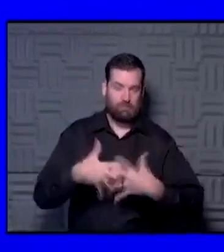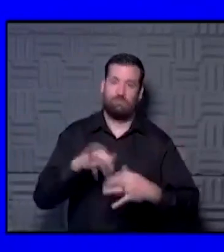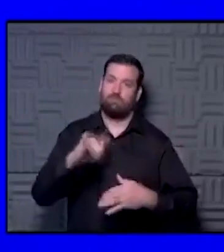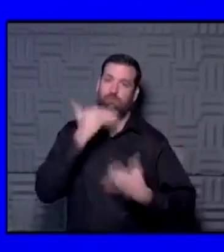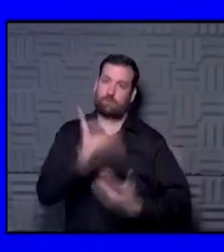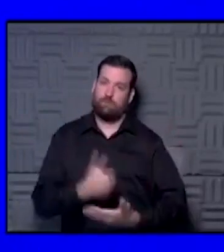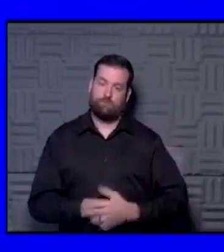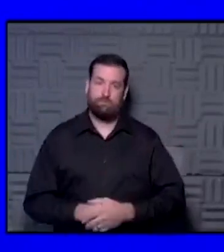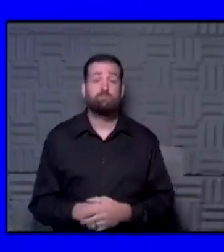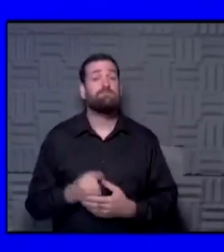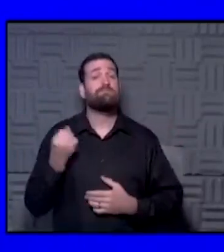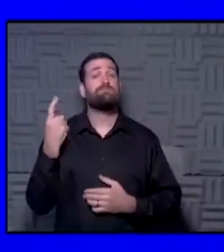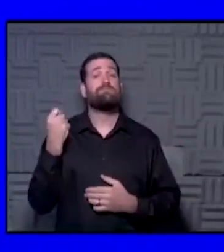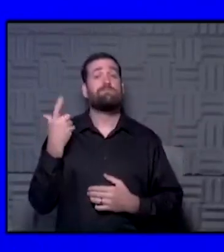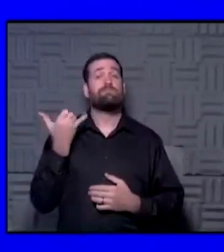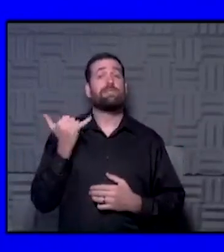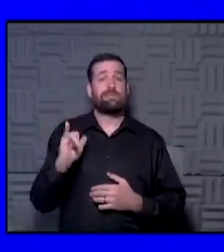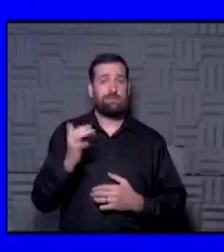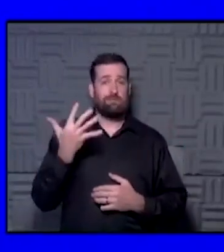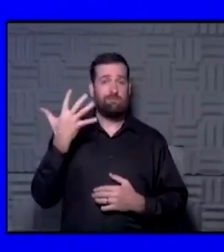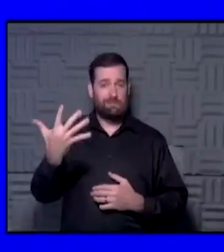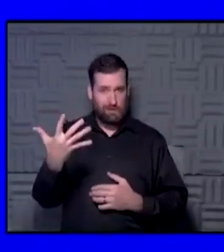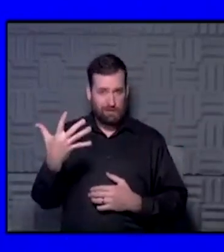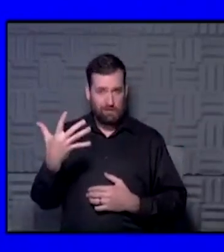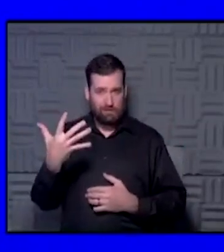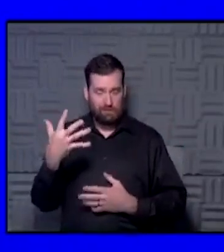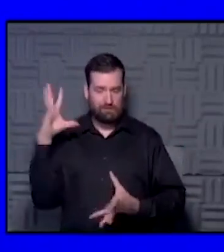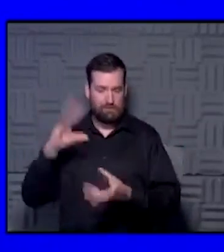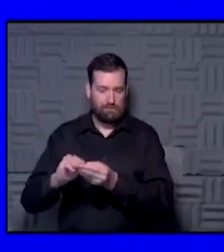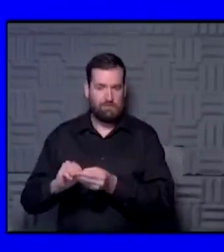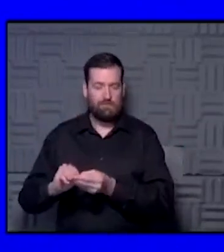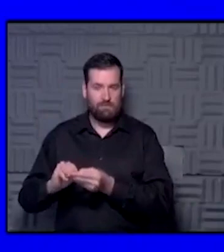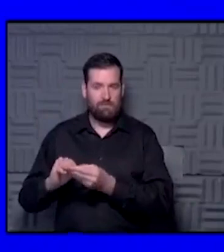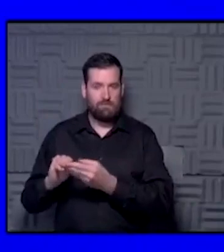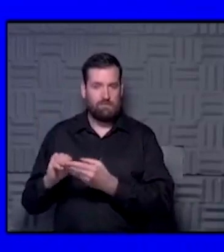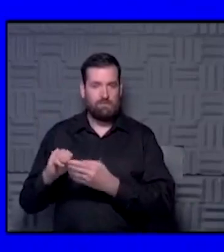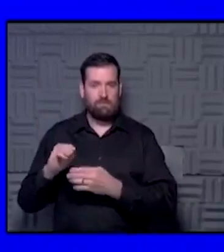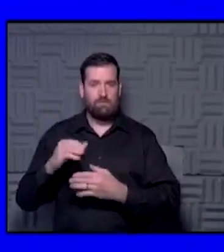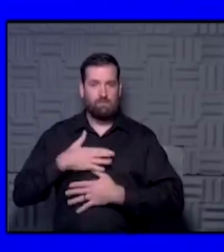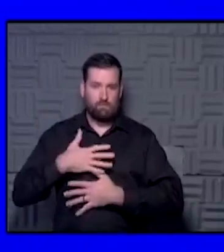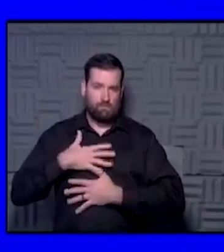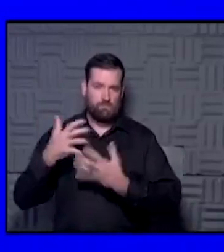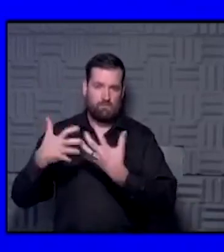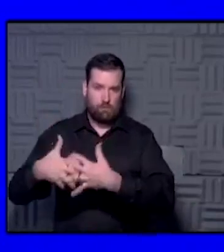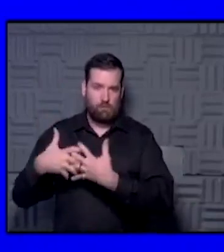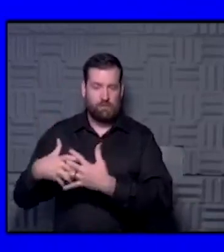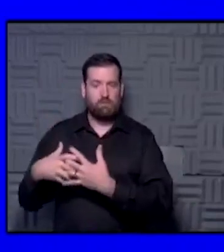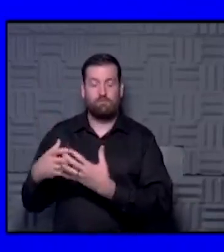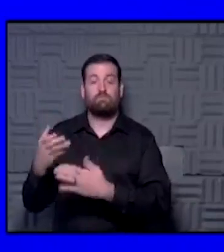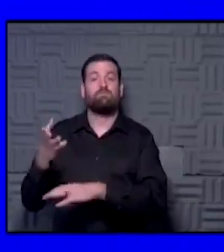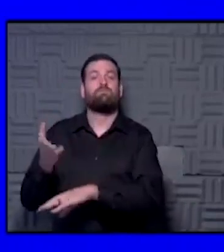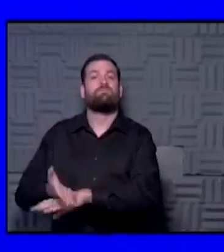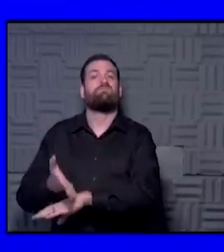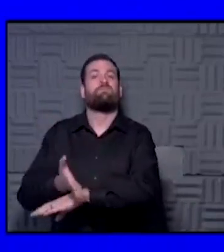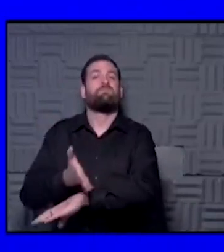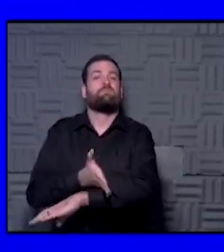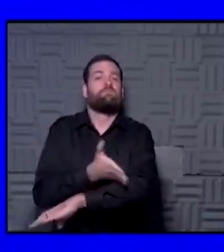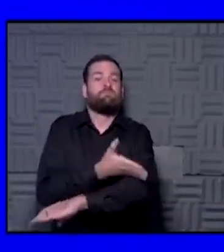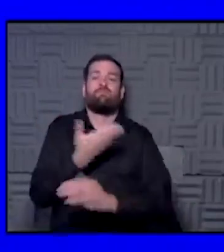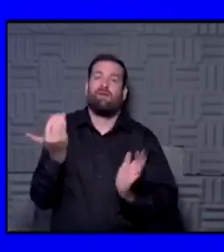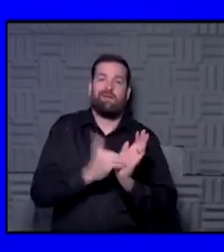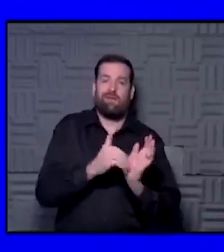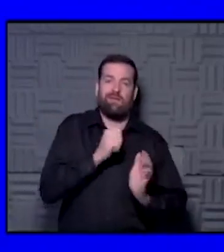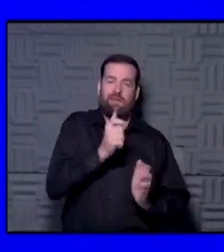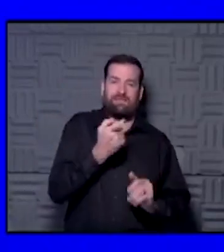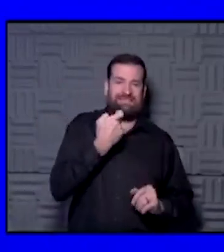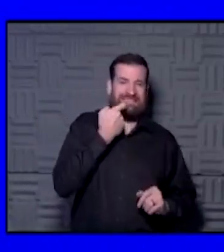Again, we still do have five patients on the ventilator that are in our recovery period, so not acute infection. So again,